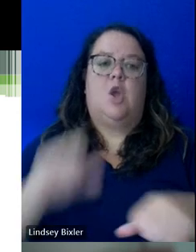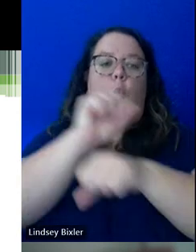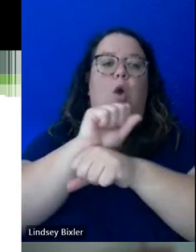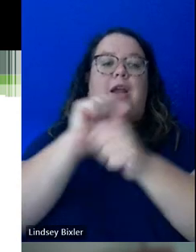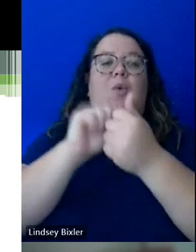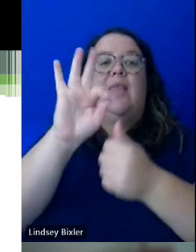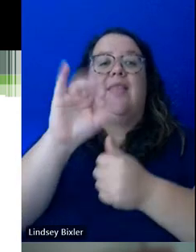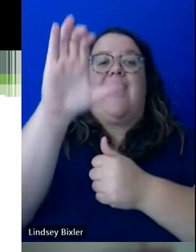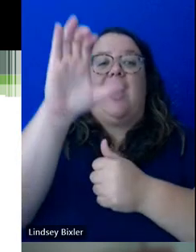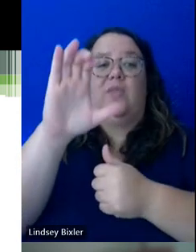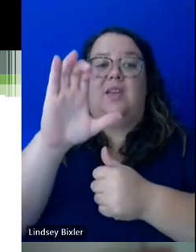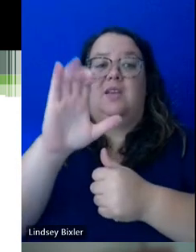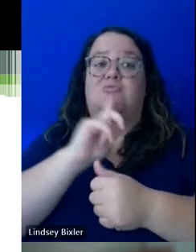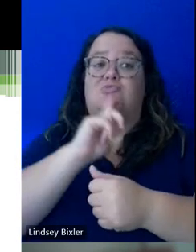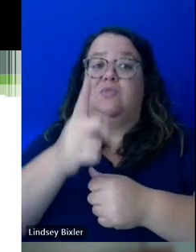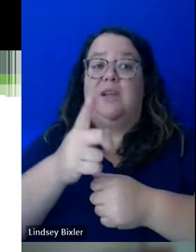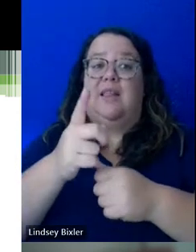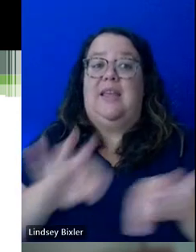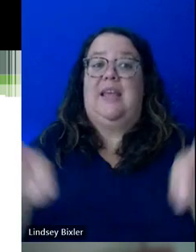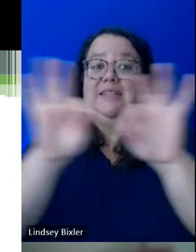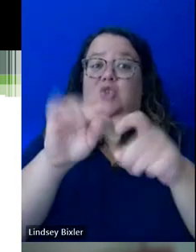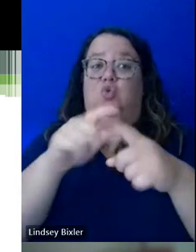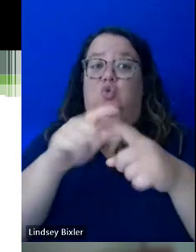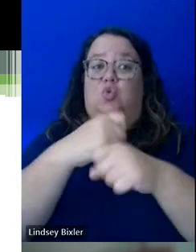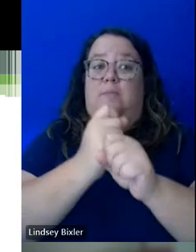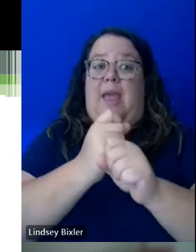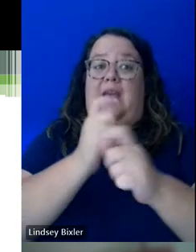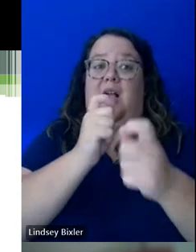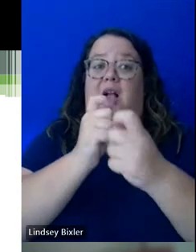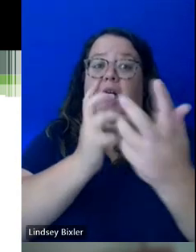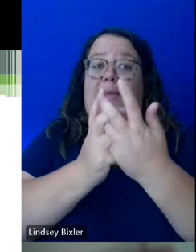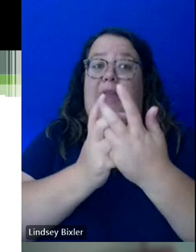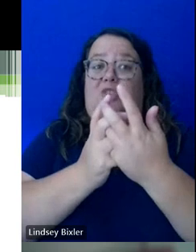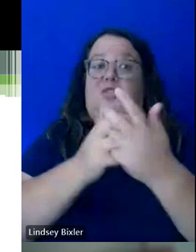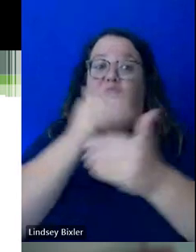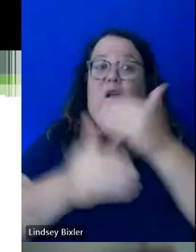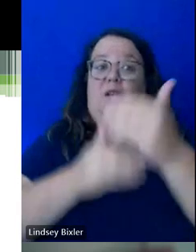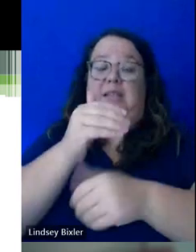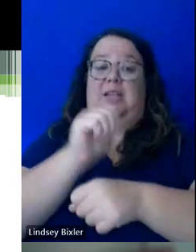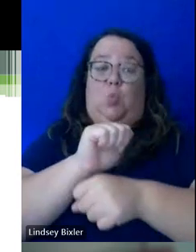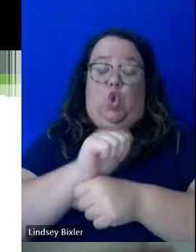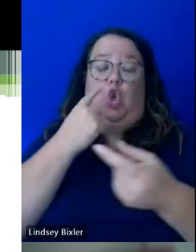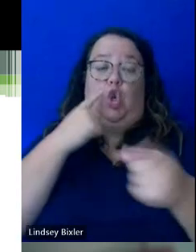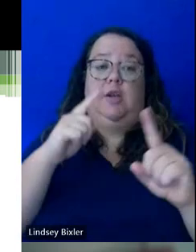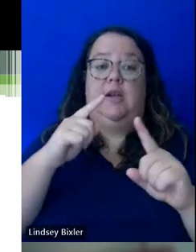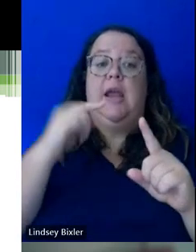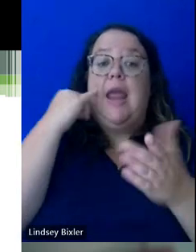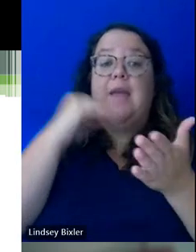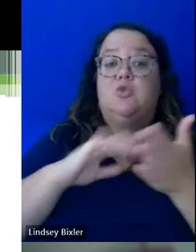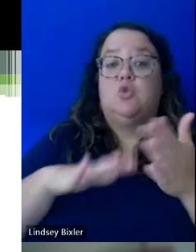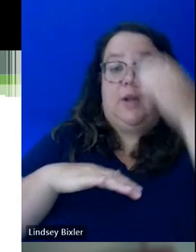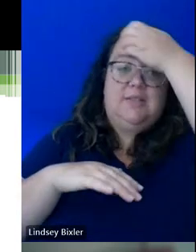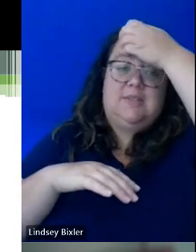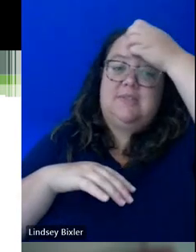is really essential to making the accommodation process work. So when students do submit those accommodation letters to